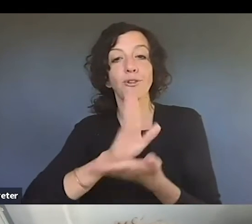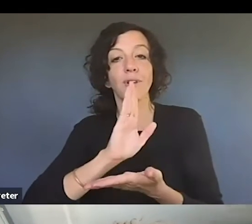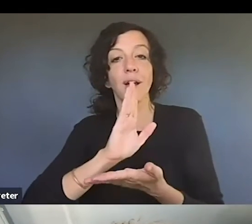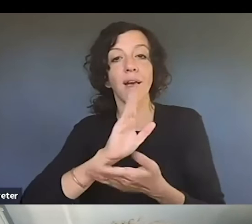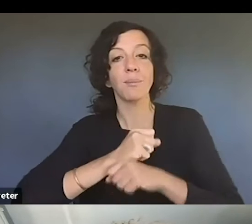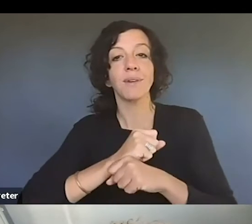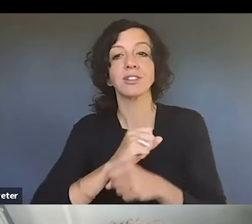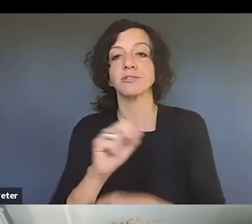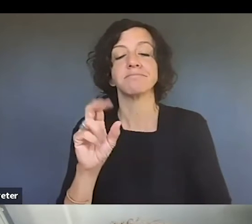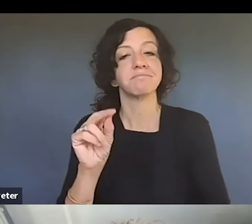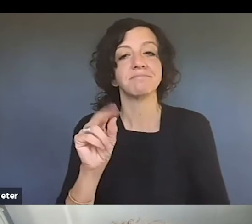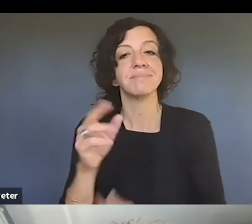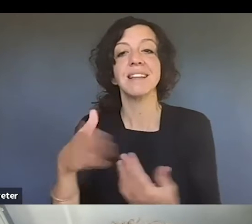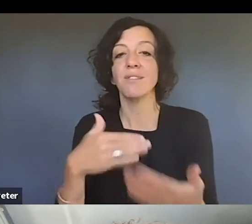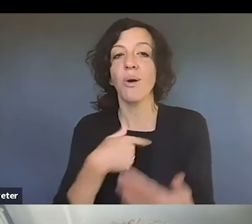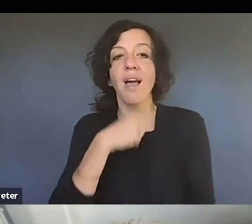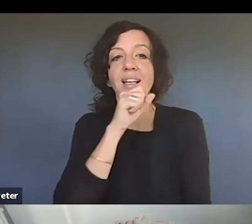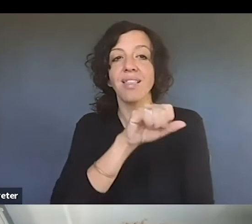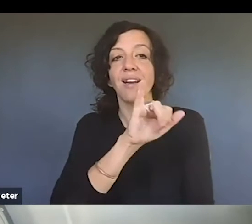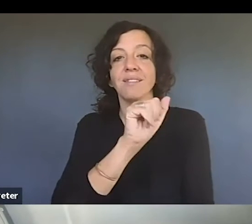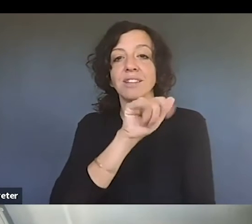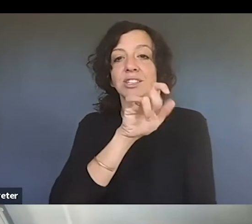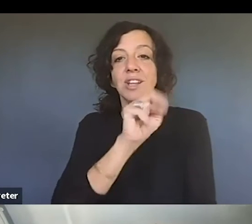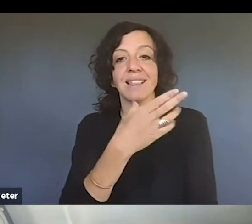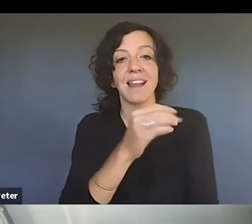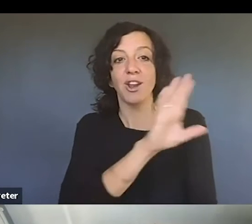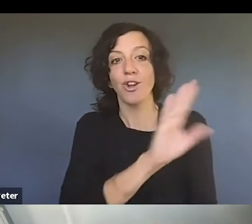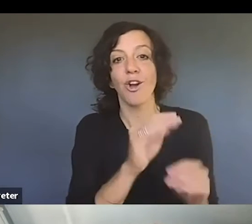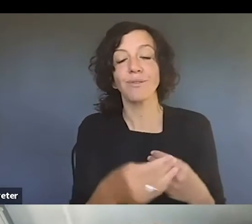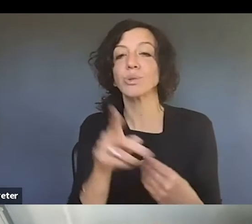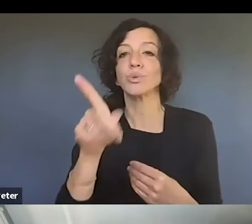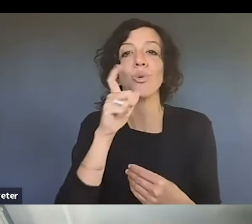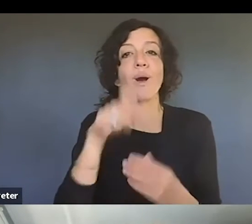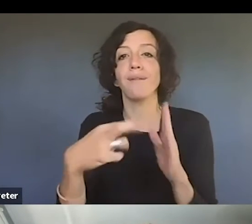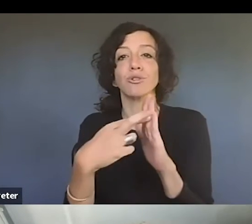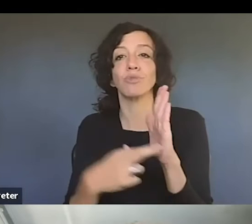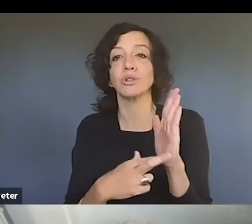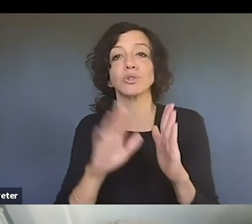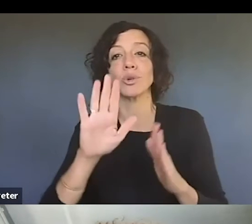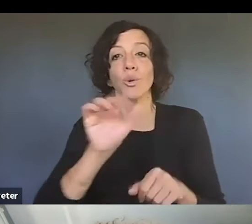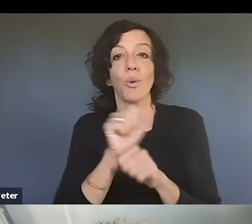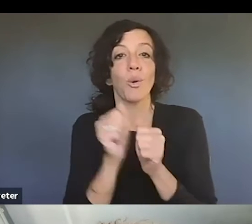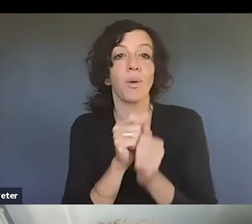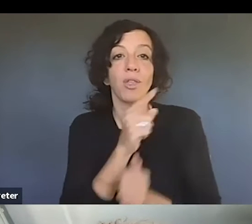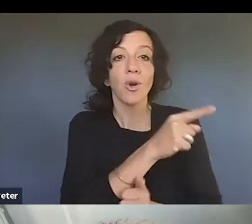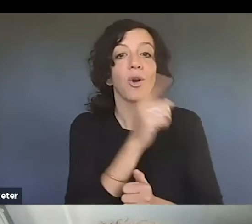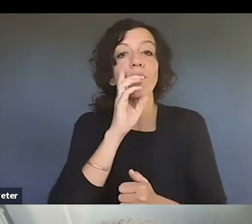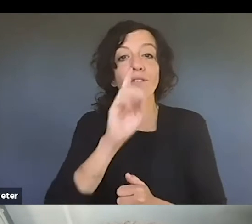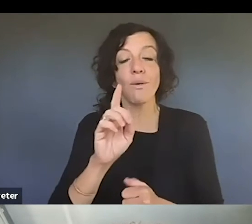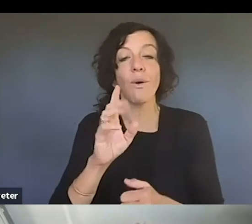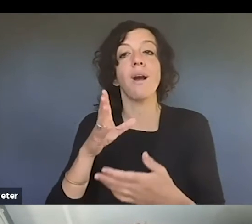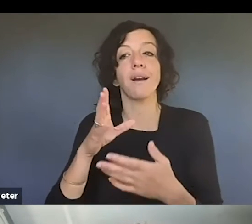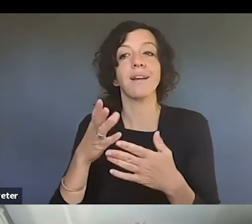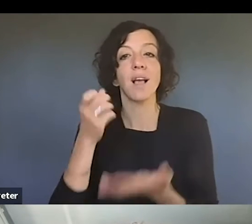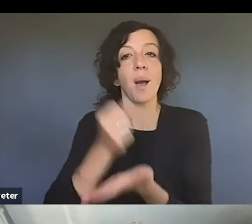and the copyright office, you don't have to go and register your work with her in order for copyright protection to exist in